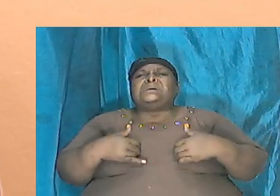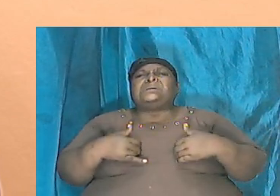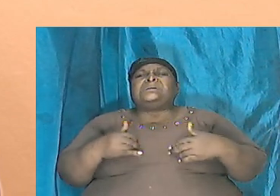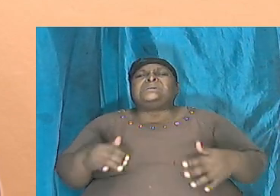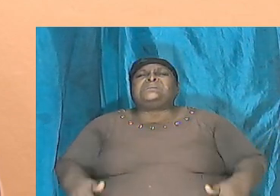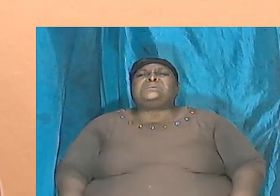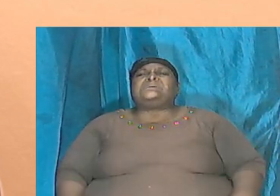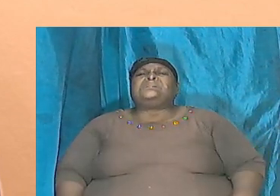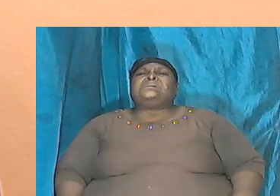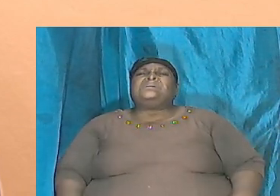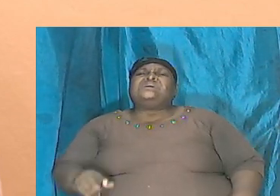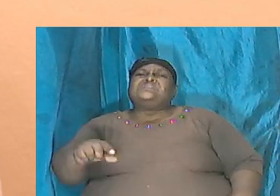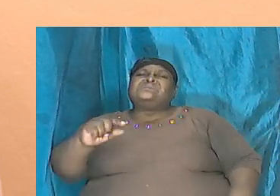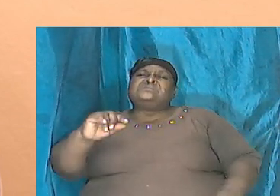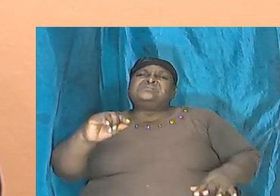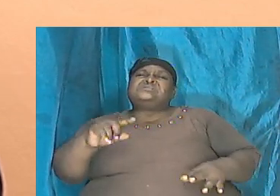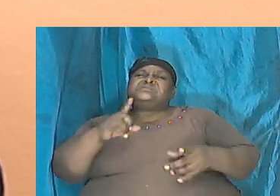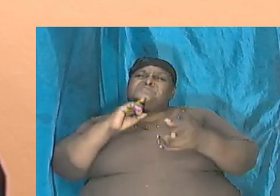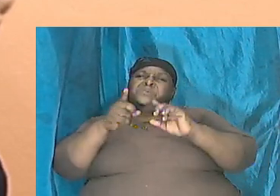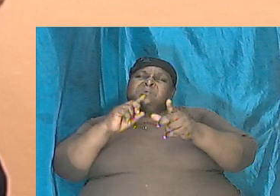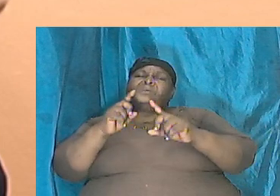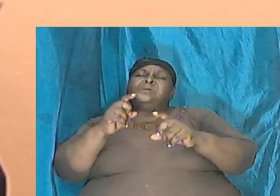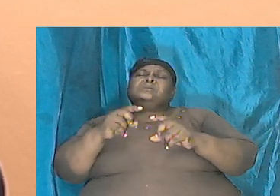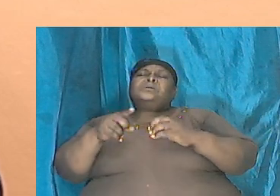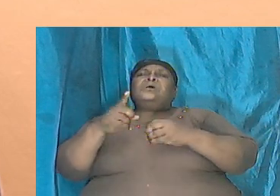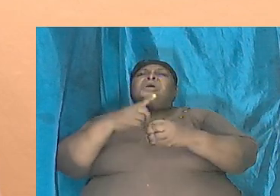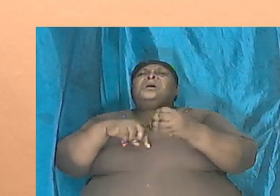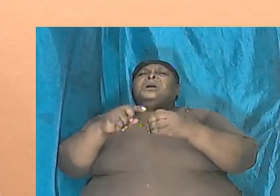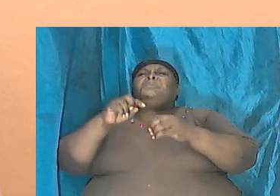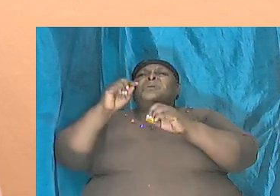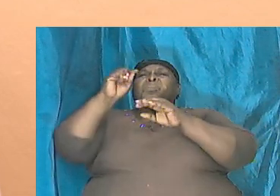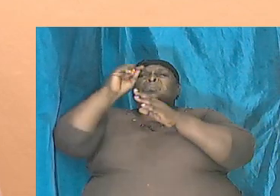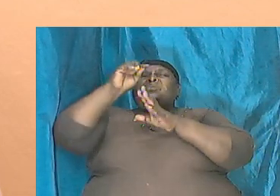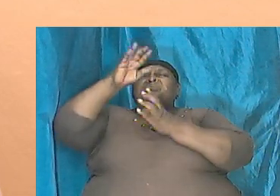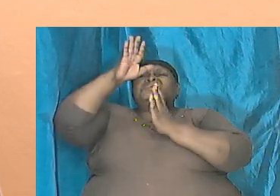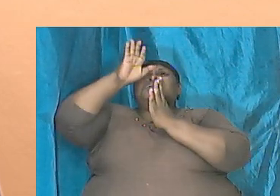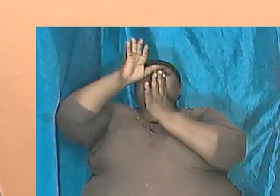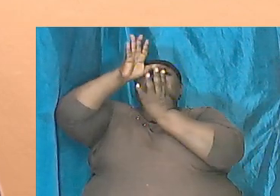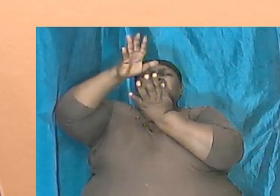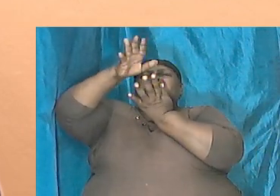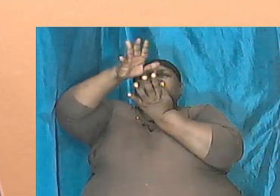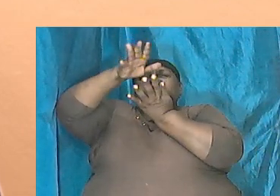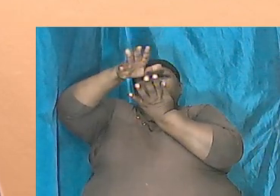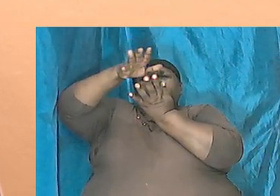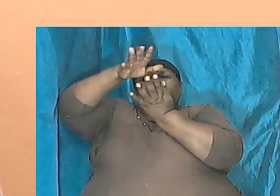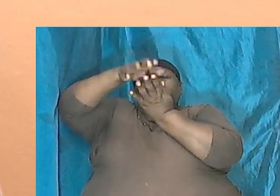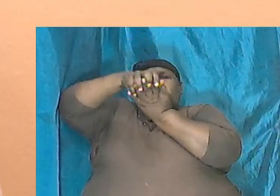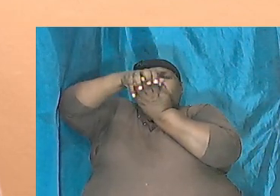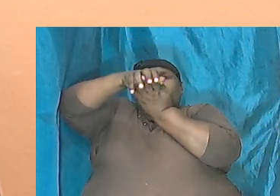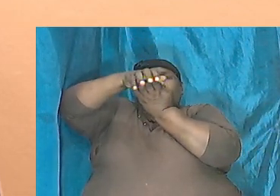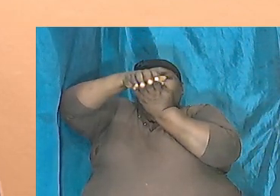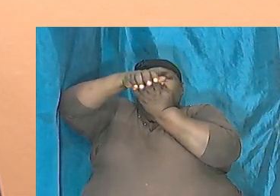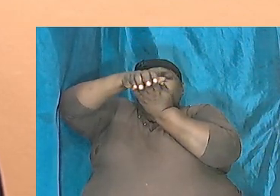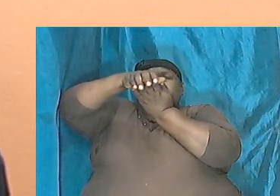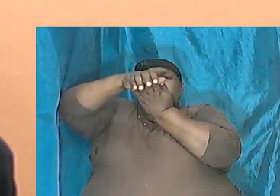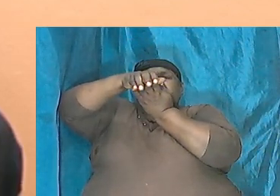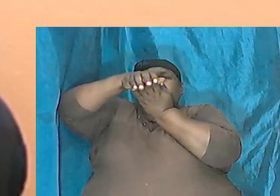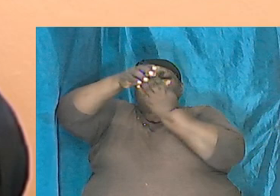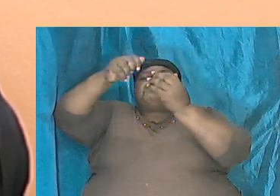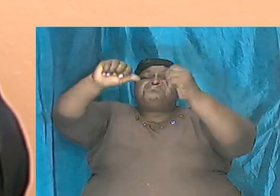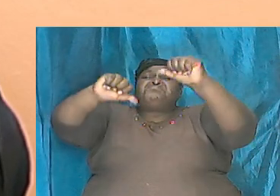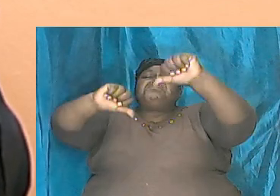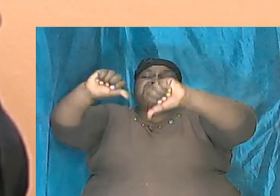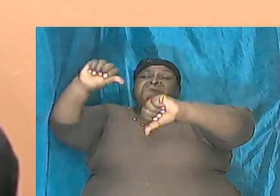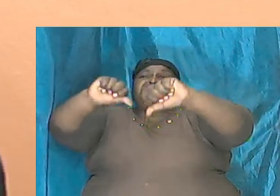course, this is talking about the dinosaurs. They have done, the scientists have done, in